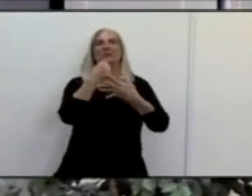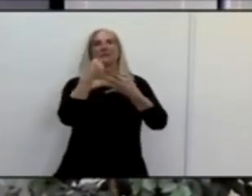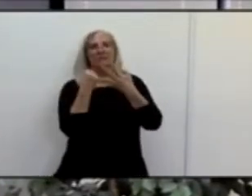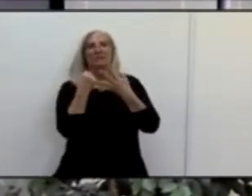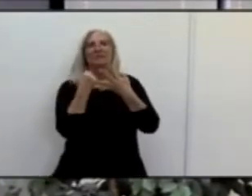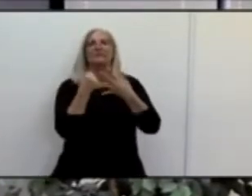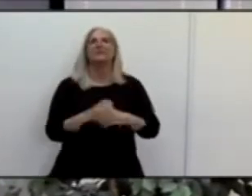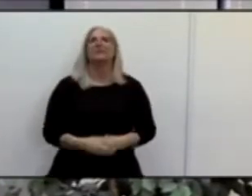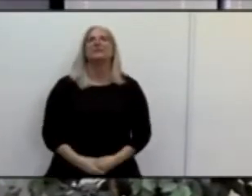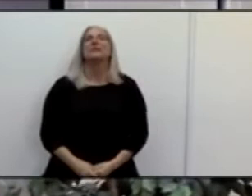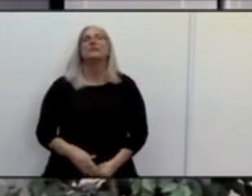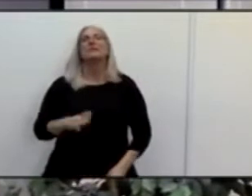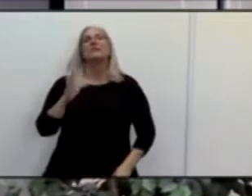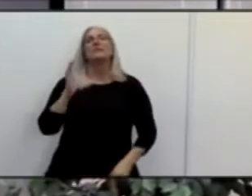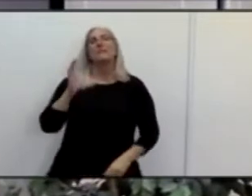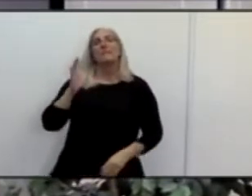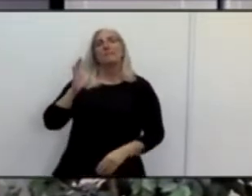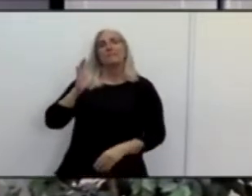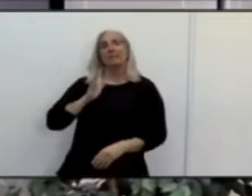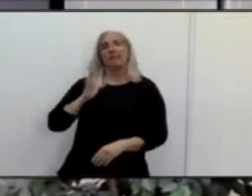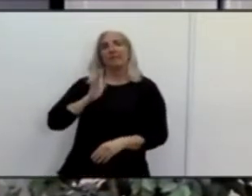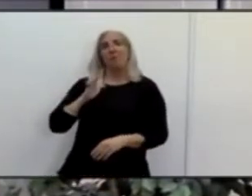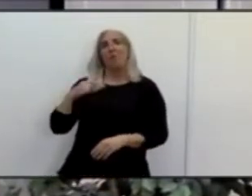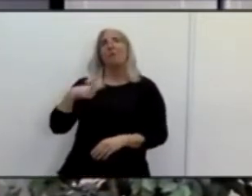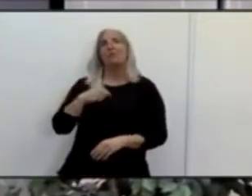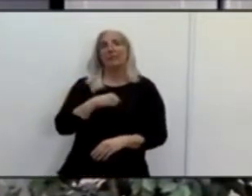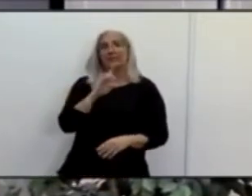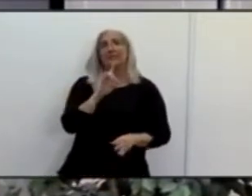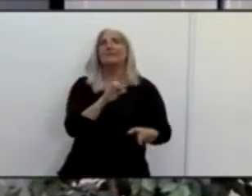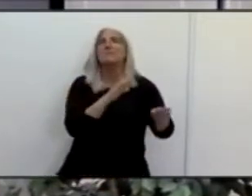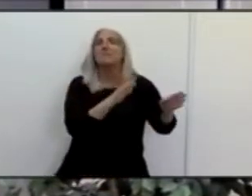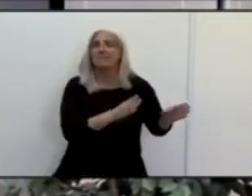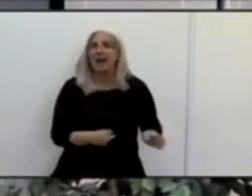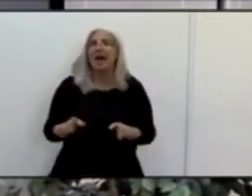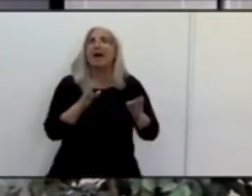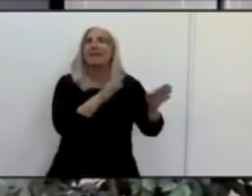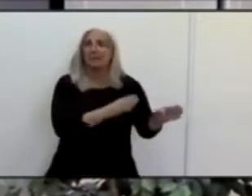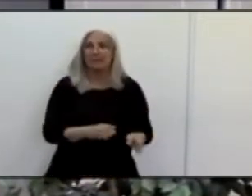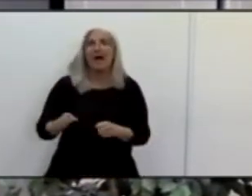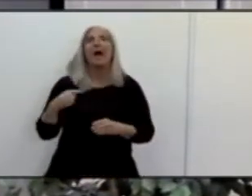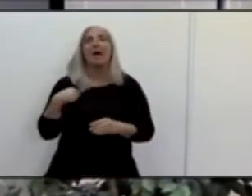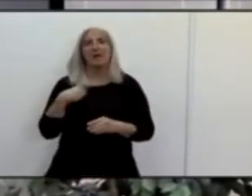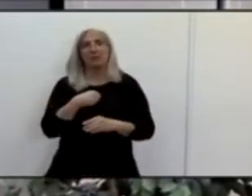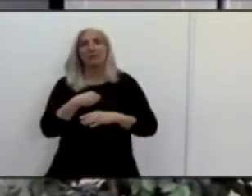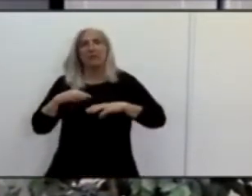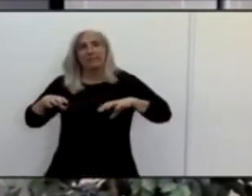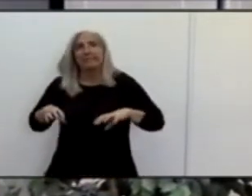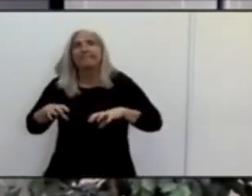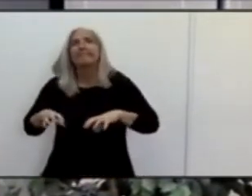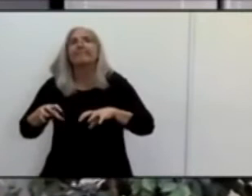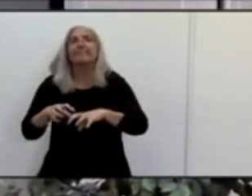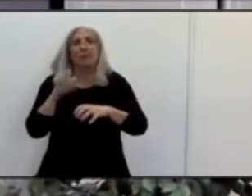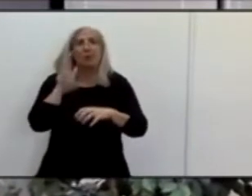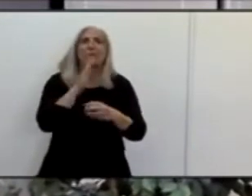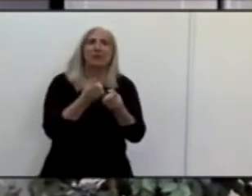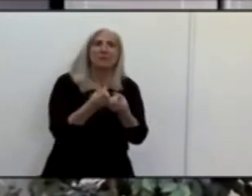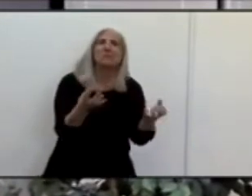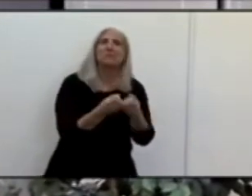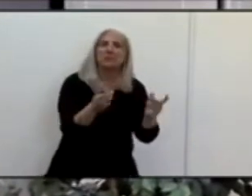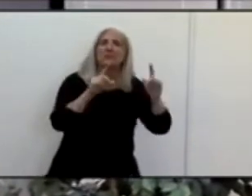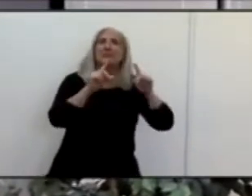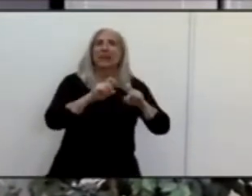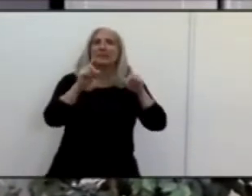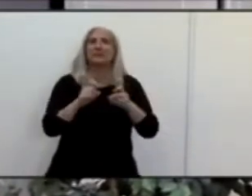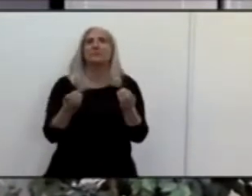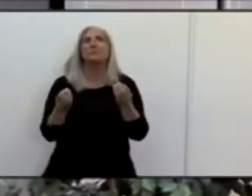before, the county is doing its part. We are testing more than our fair share. You know, a lot of the testing that's happening